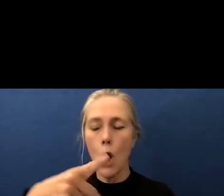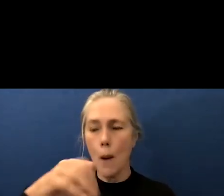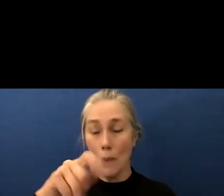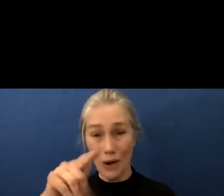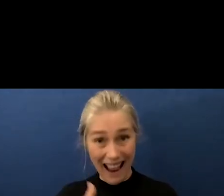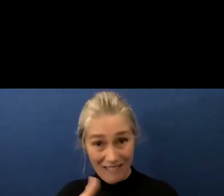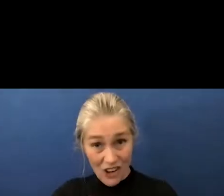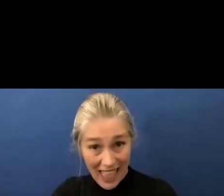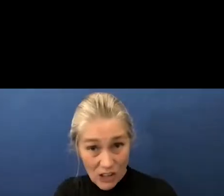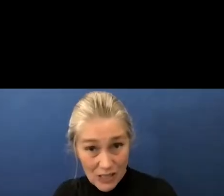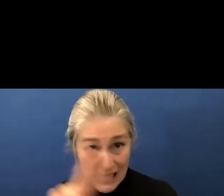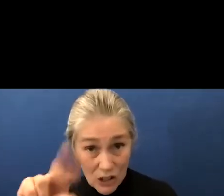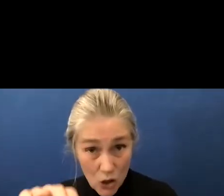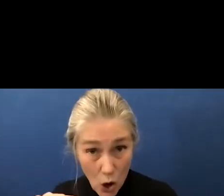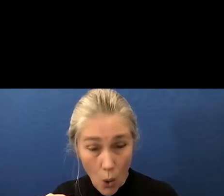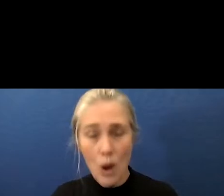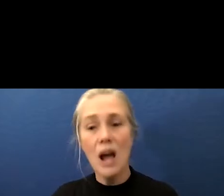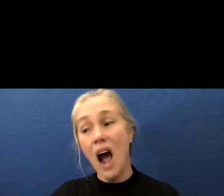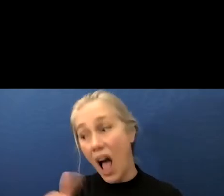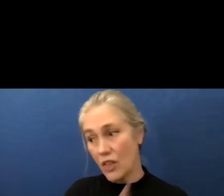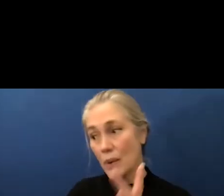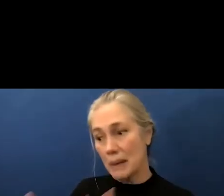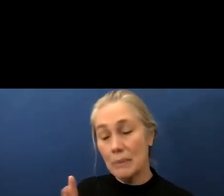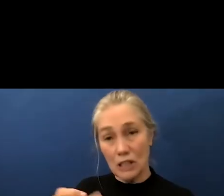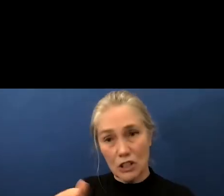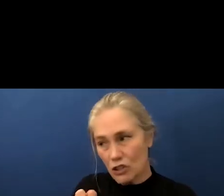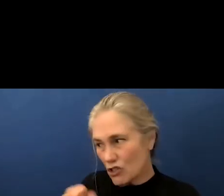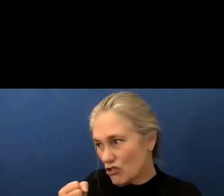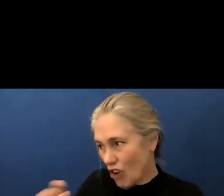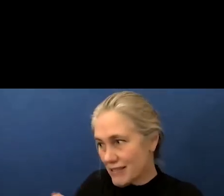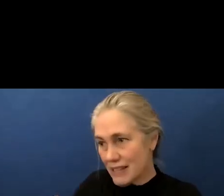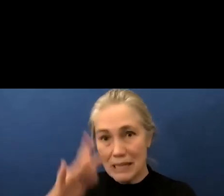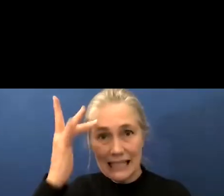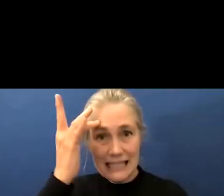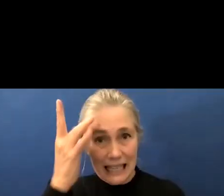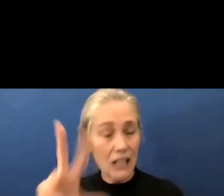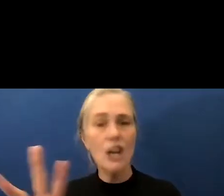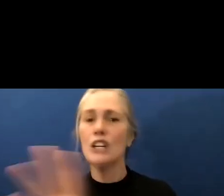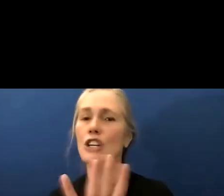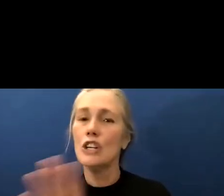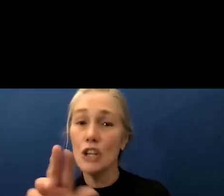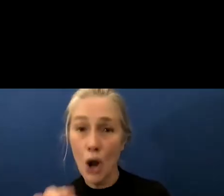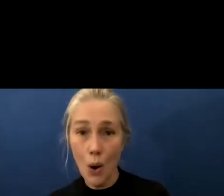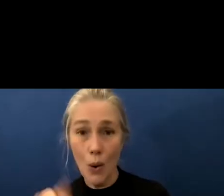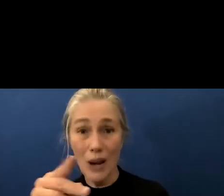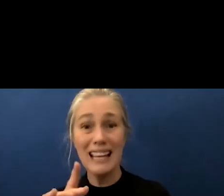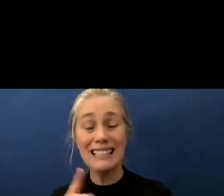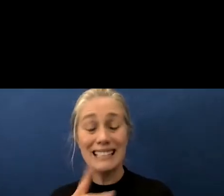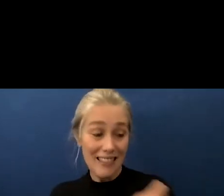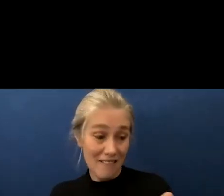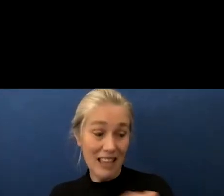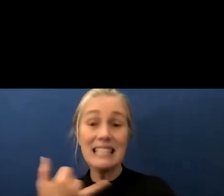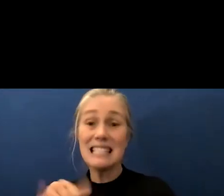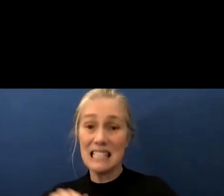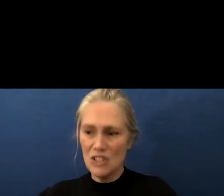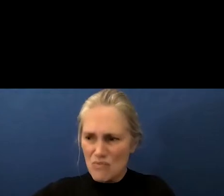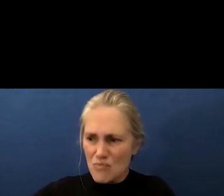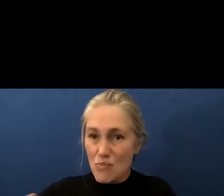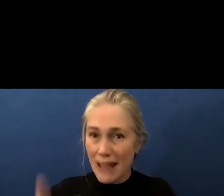get sick no did you get other people sick no did those vaccines still spread those diseases yes